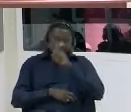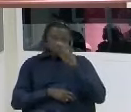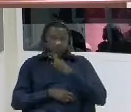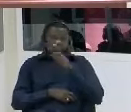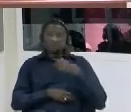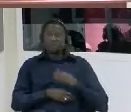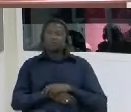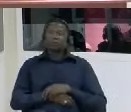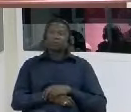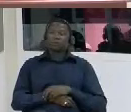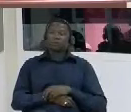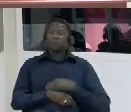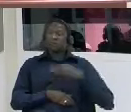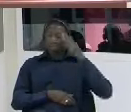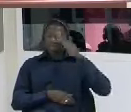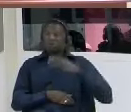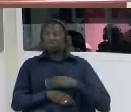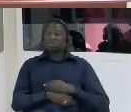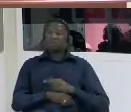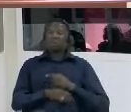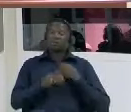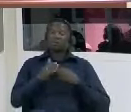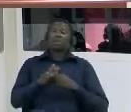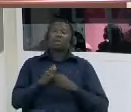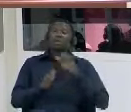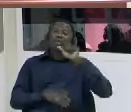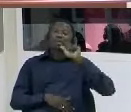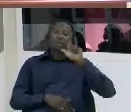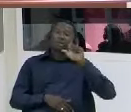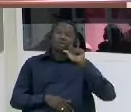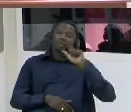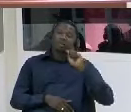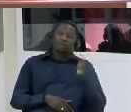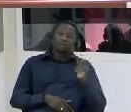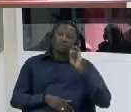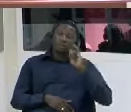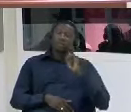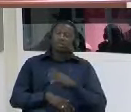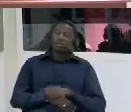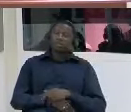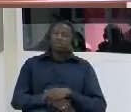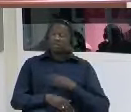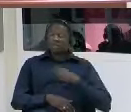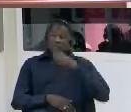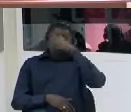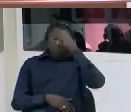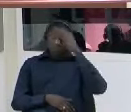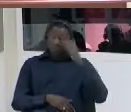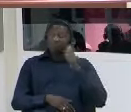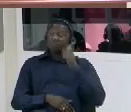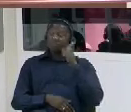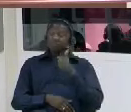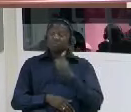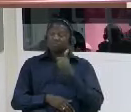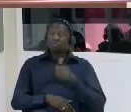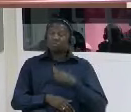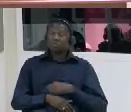allergy they have done definitely a marvelous job and they are working in a very critical condition